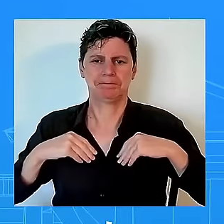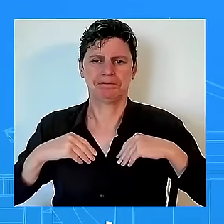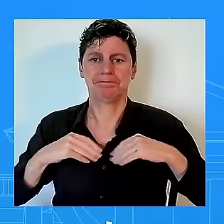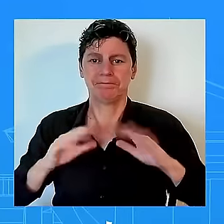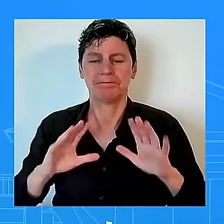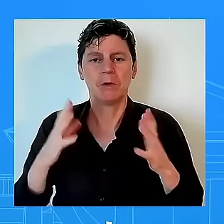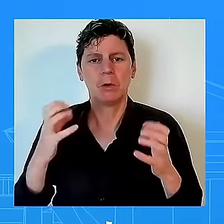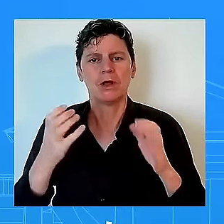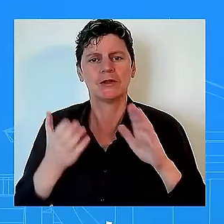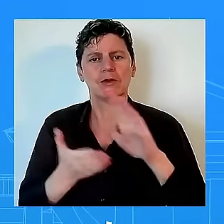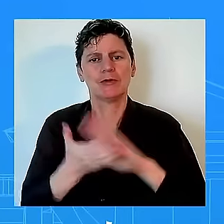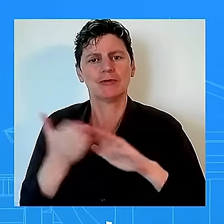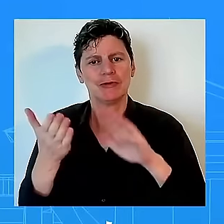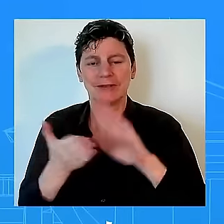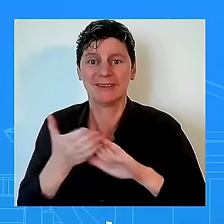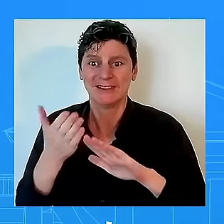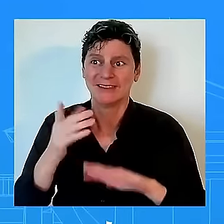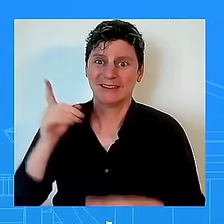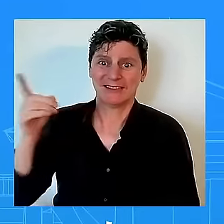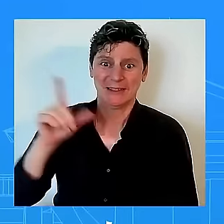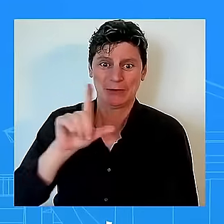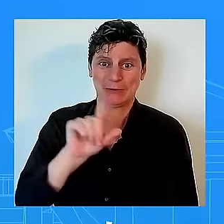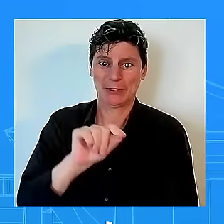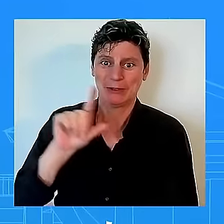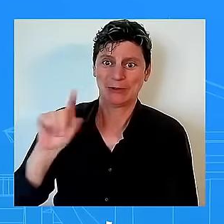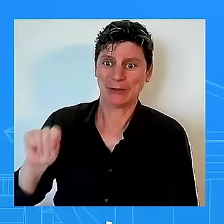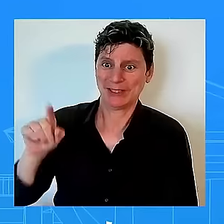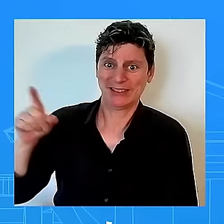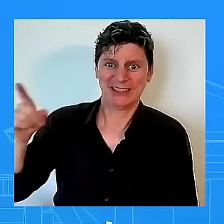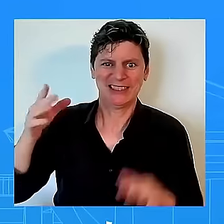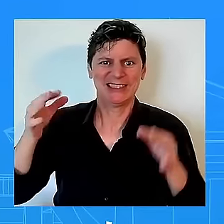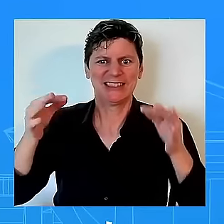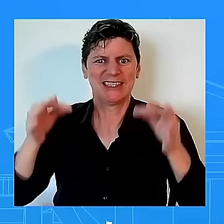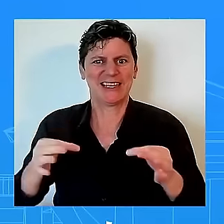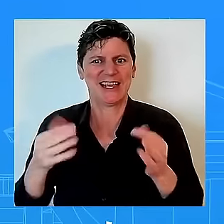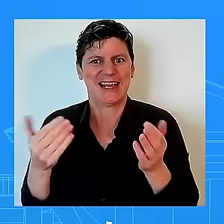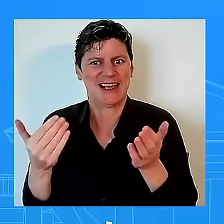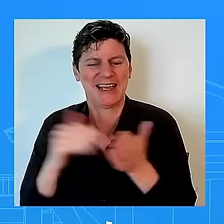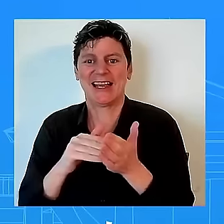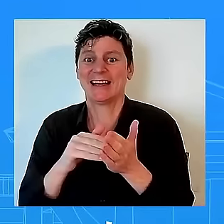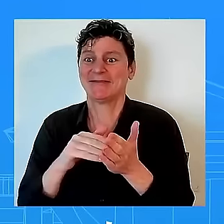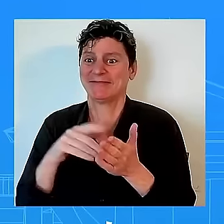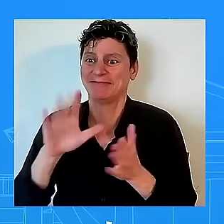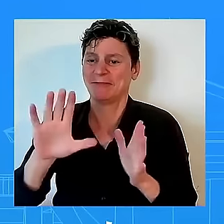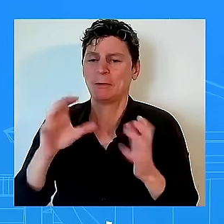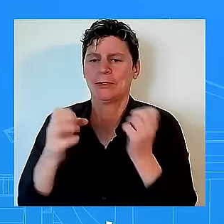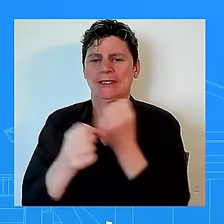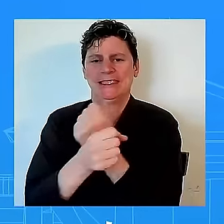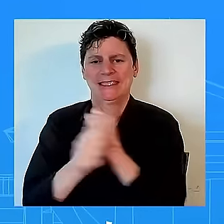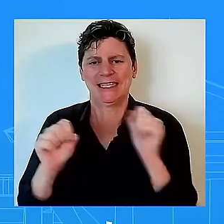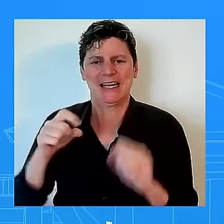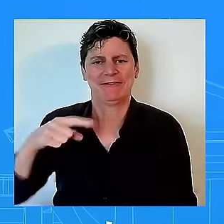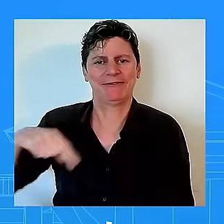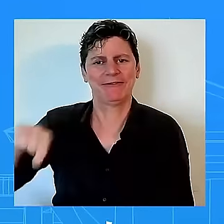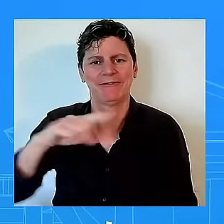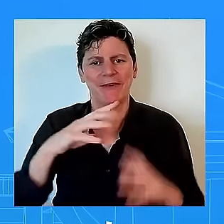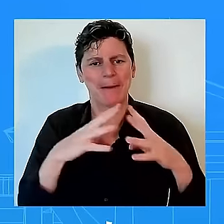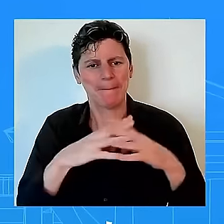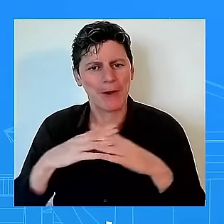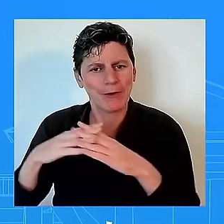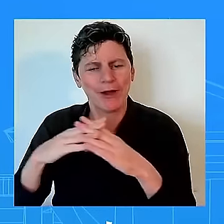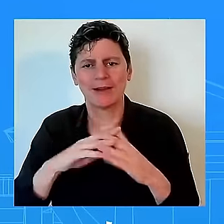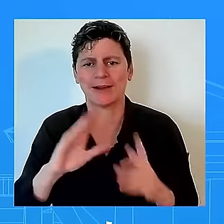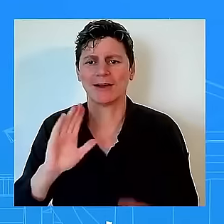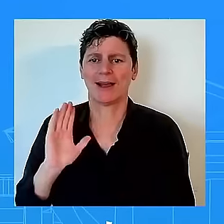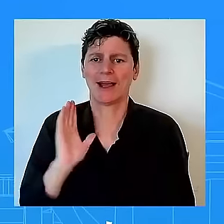he believed that it is important to save the soul of america of our nation and he believed it was important that we continue to